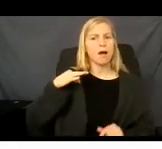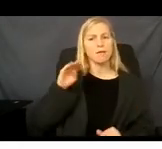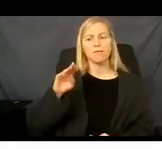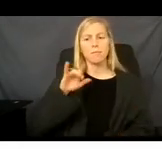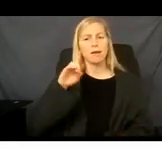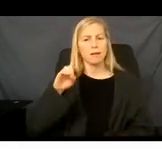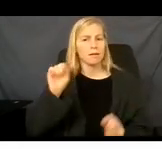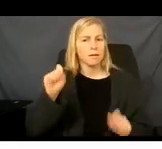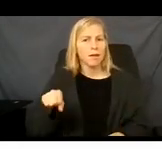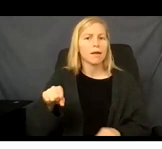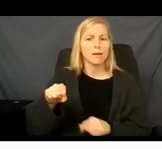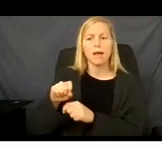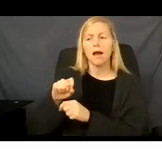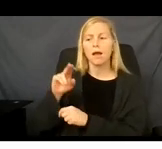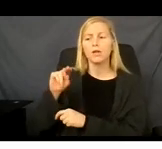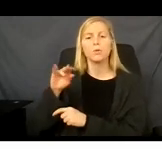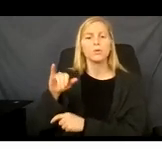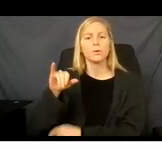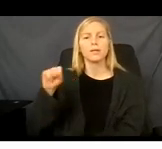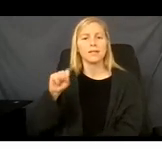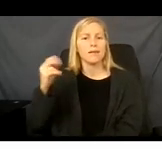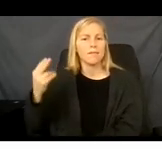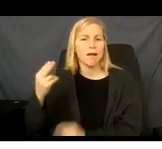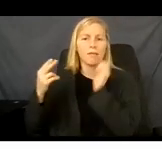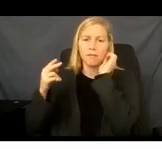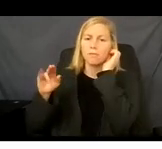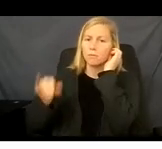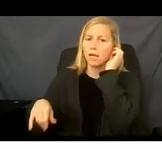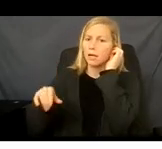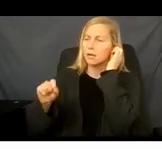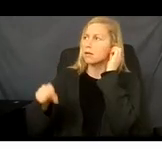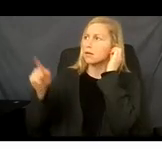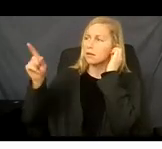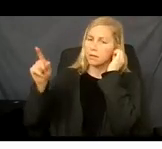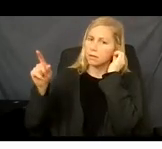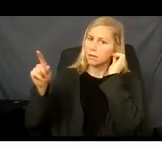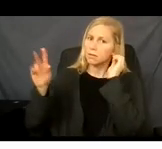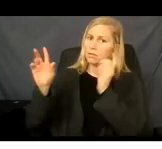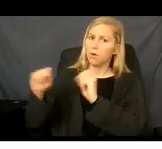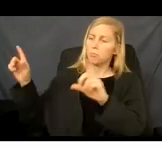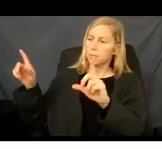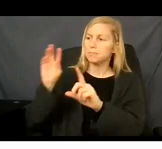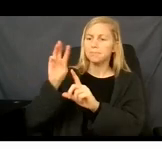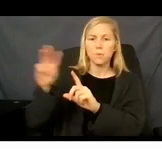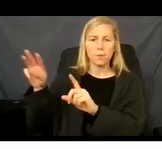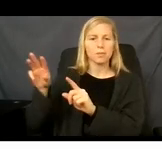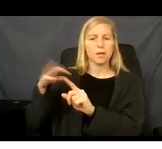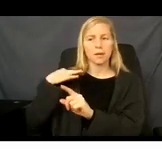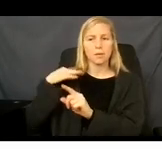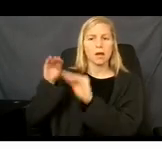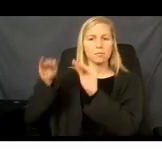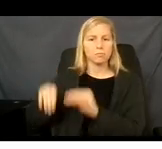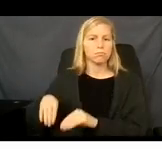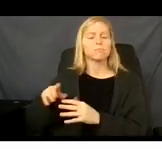go through the, let's look at the chart again. Now looking at the chart, if you are just a